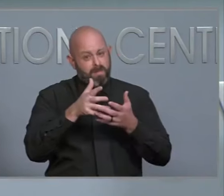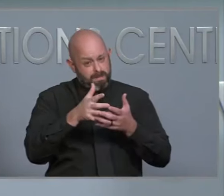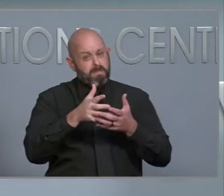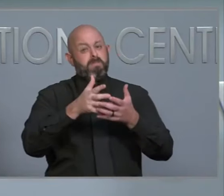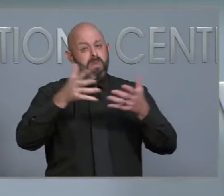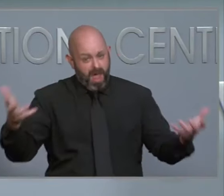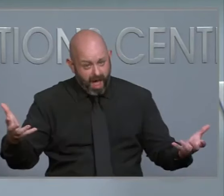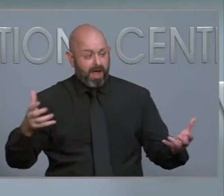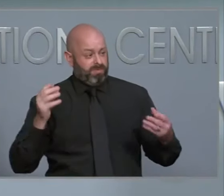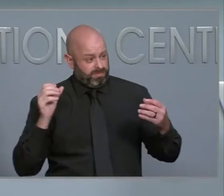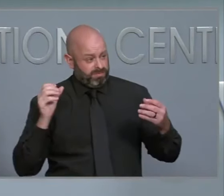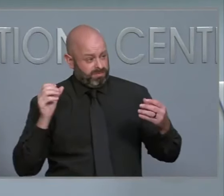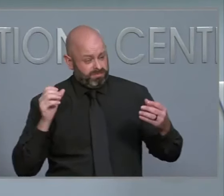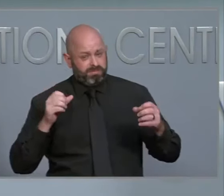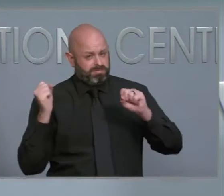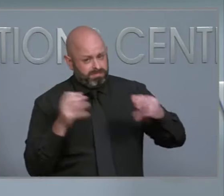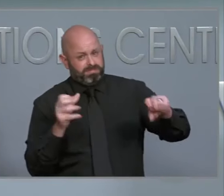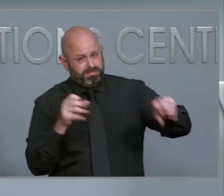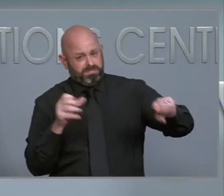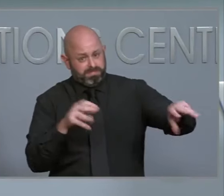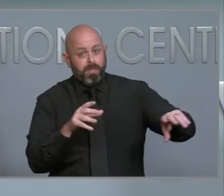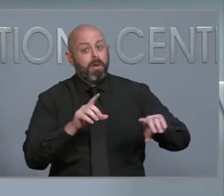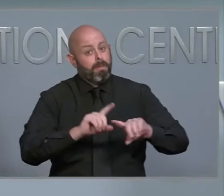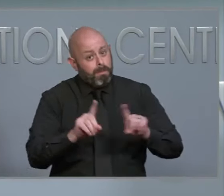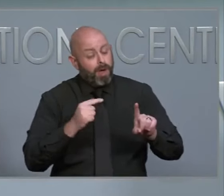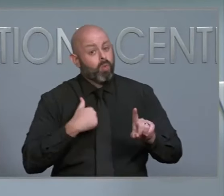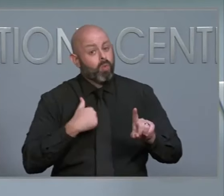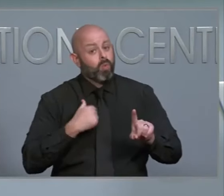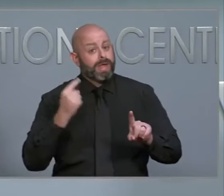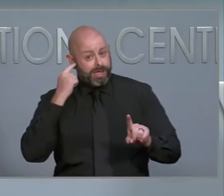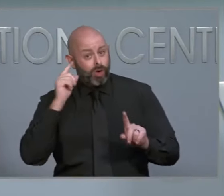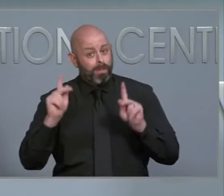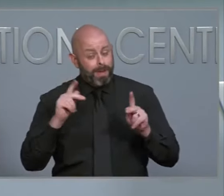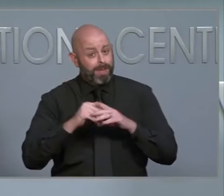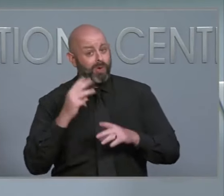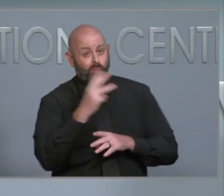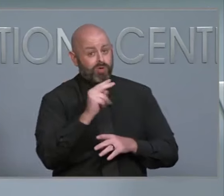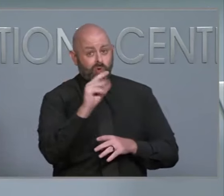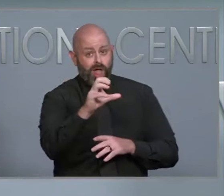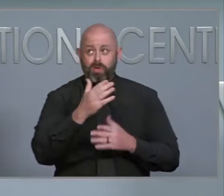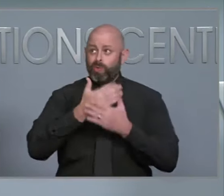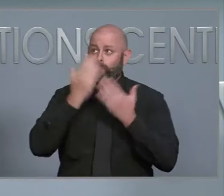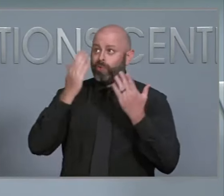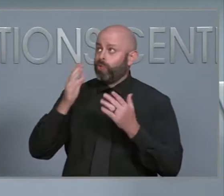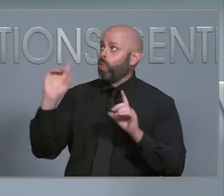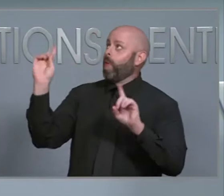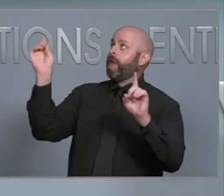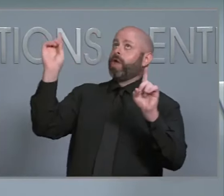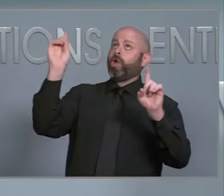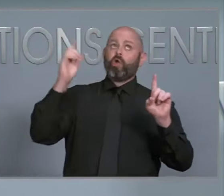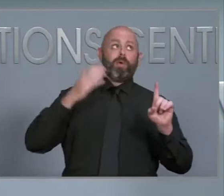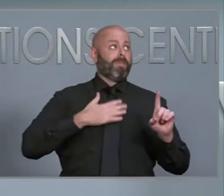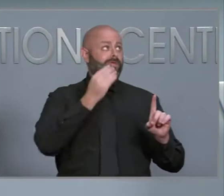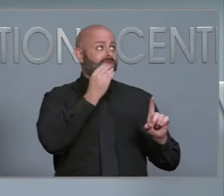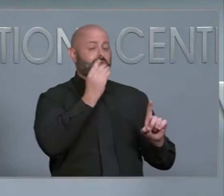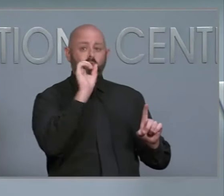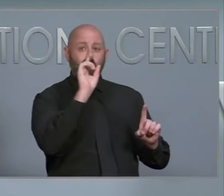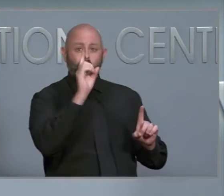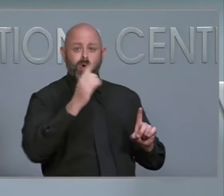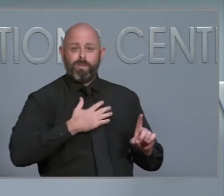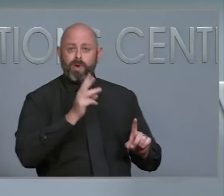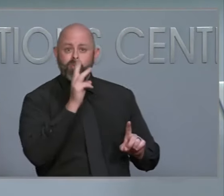many people here in western North Carolina who are waiting on that and who are looking for some kind of a specific timeline here. So can we say when